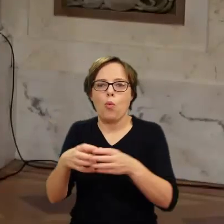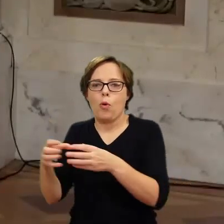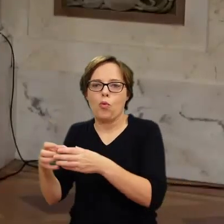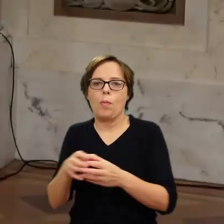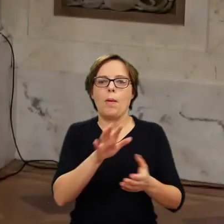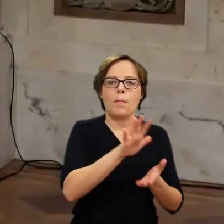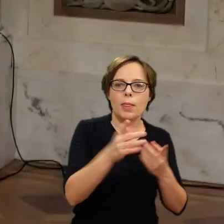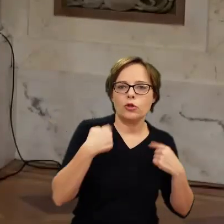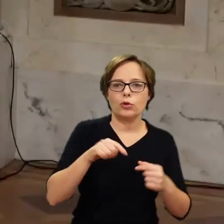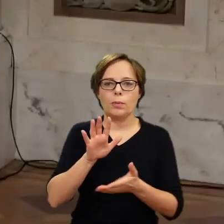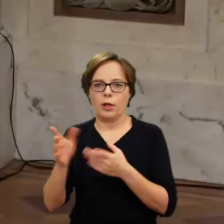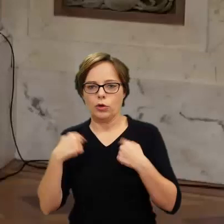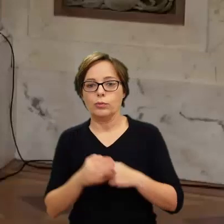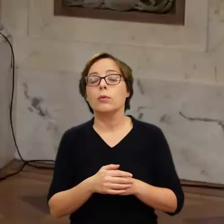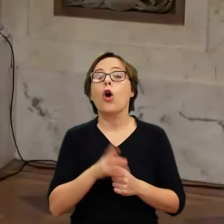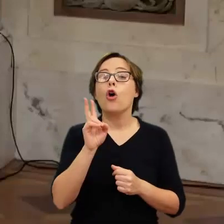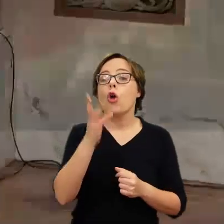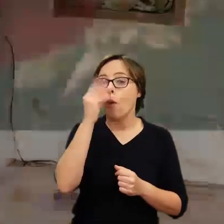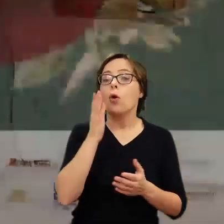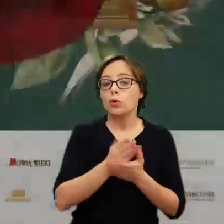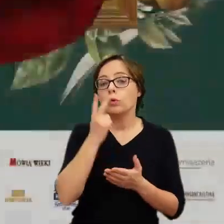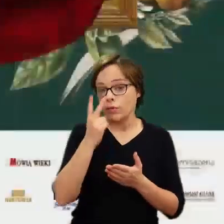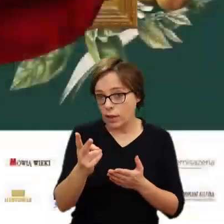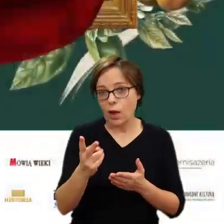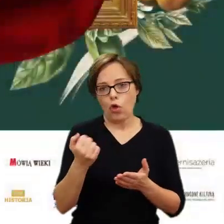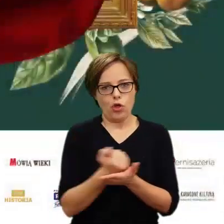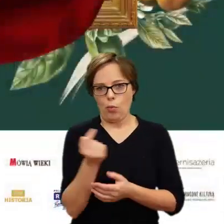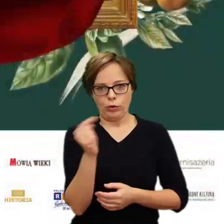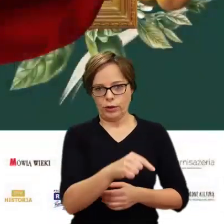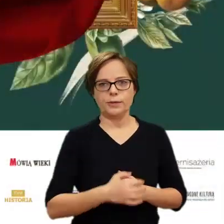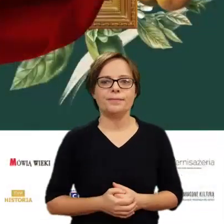To kto z Państwa obraz widział, no to... No to może niekoniecznie...